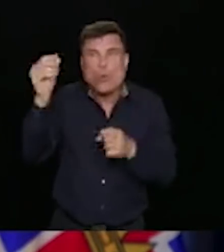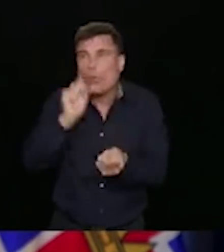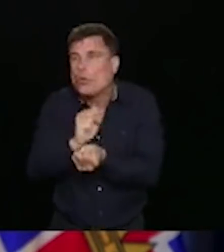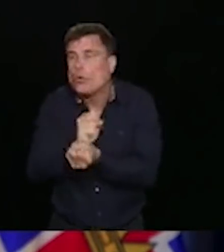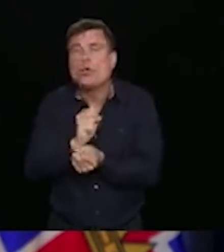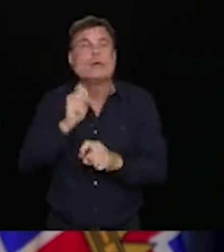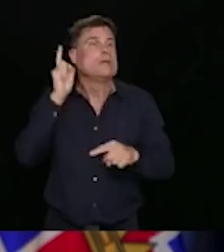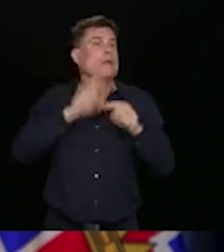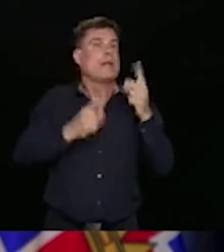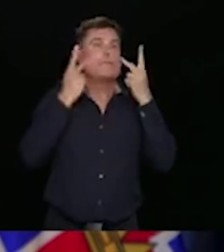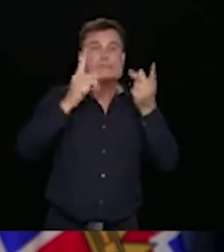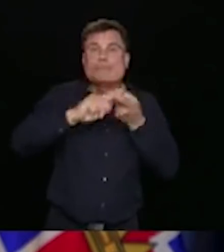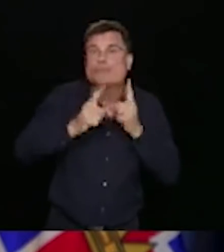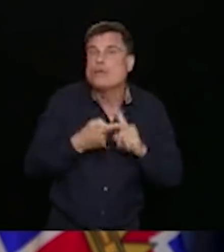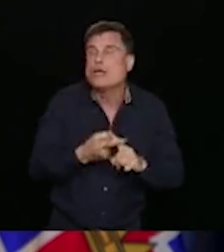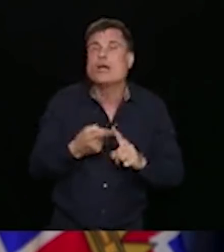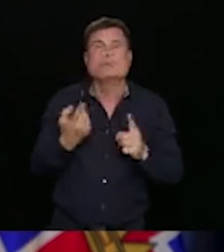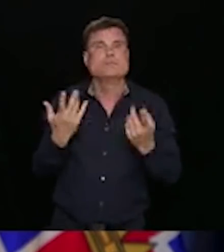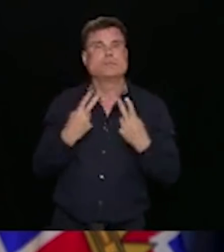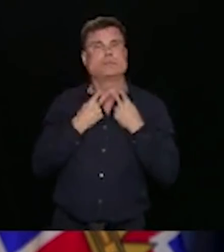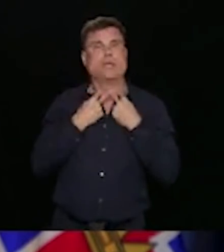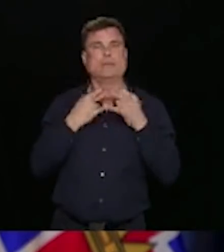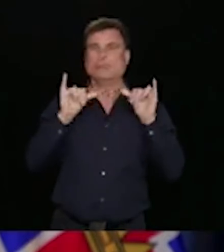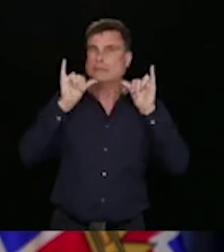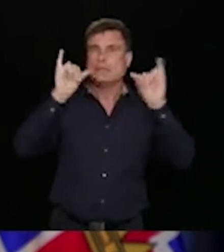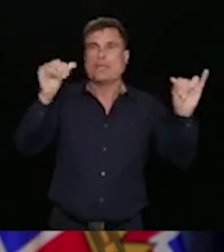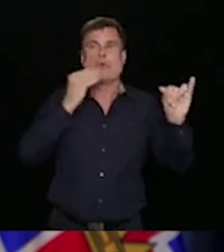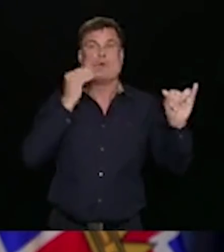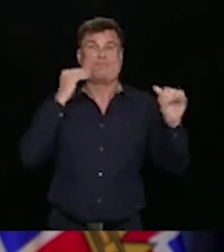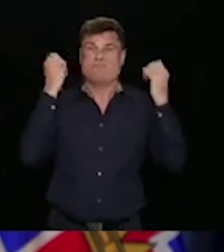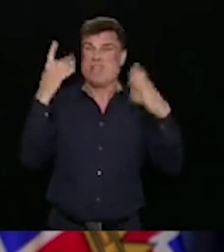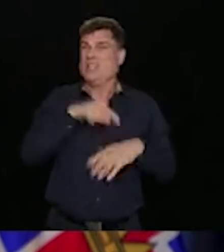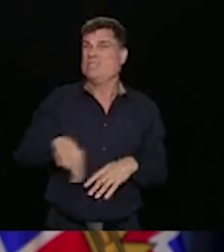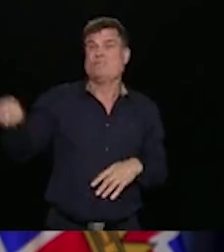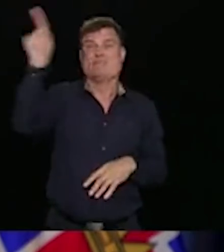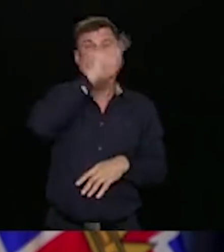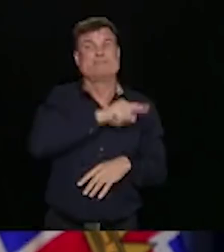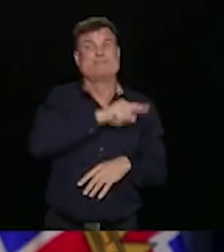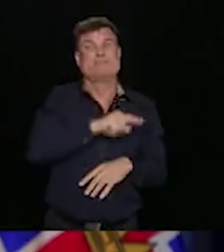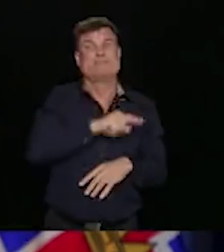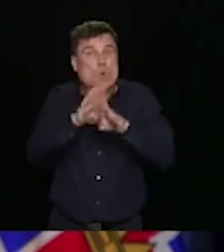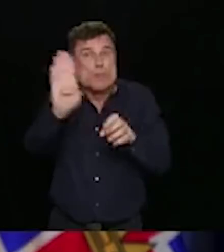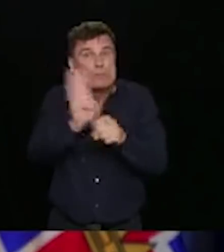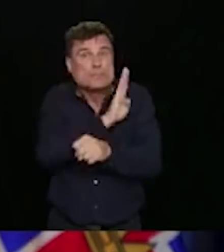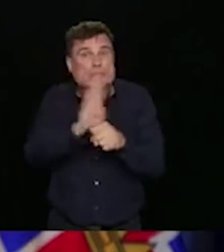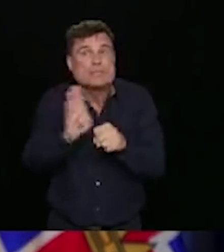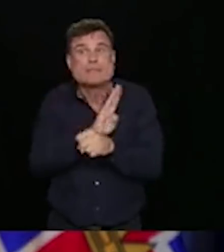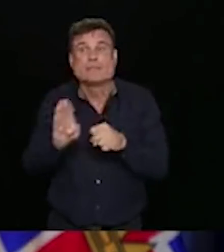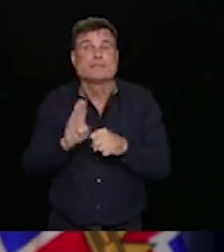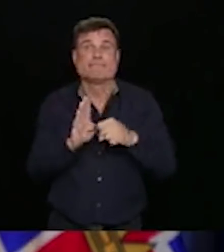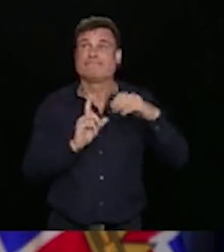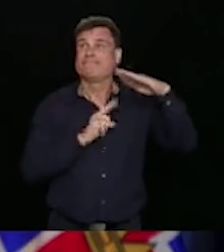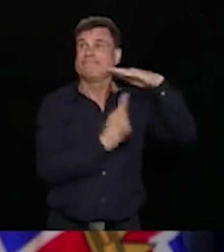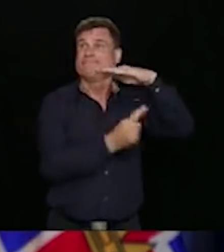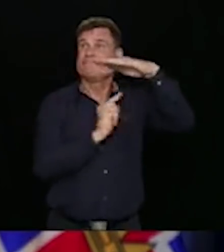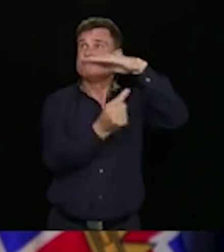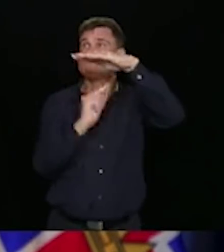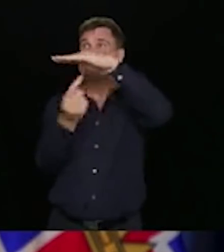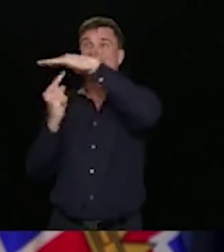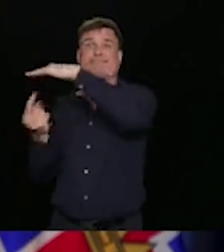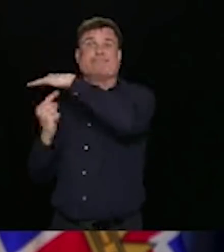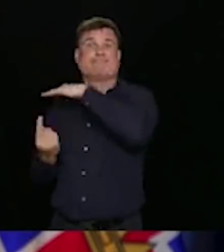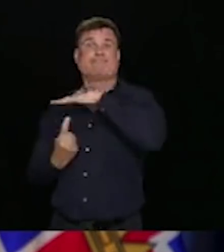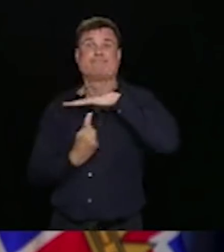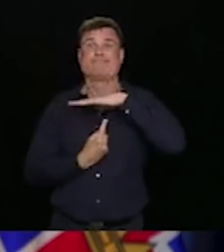in BC have had to close their businesses or miss work, isolate from their family and leave their home unless it's to get medical